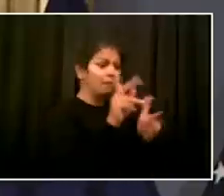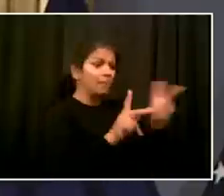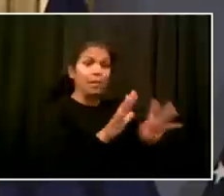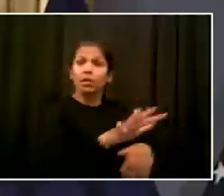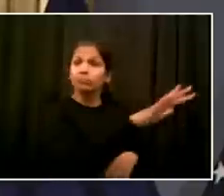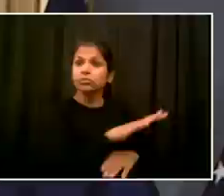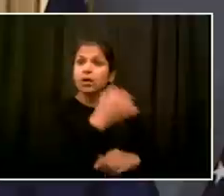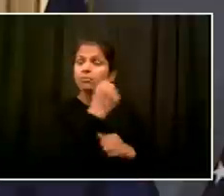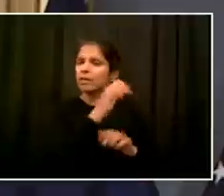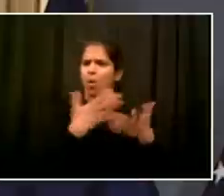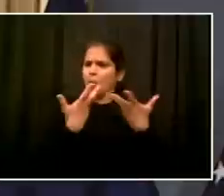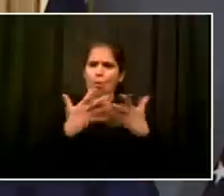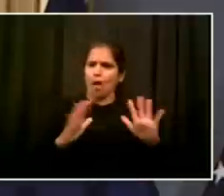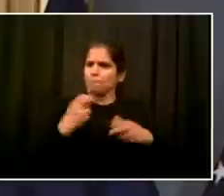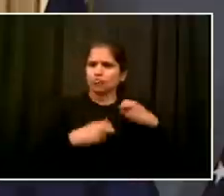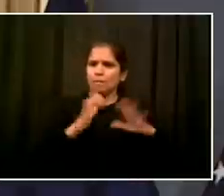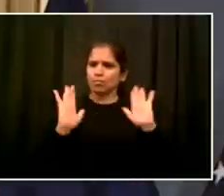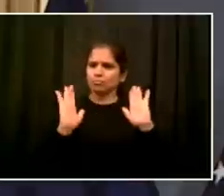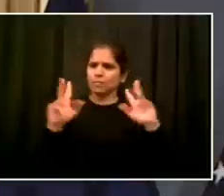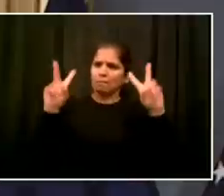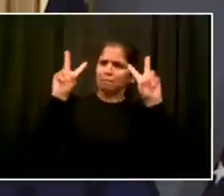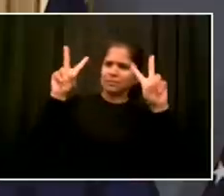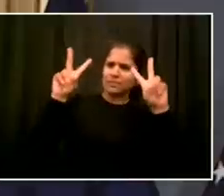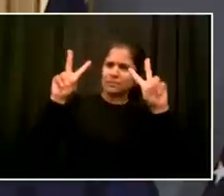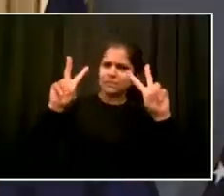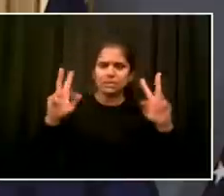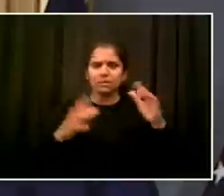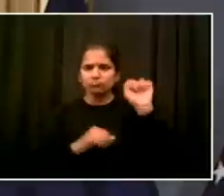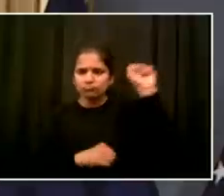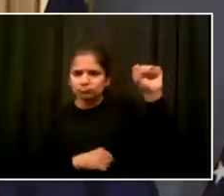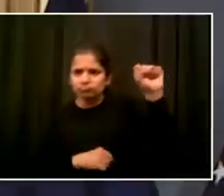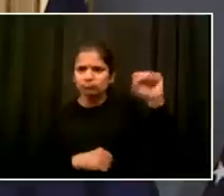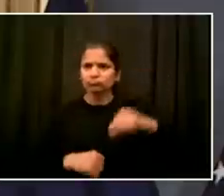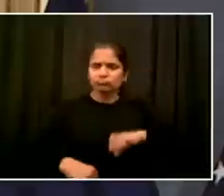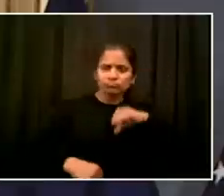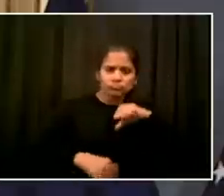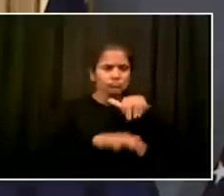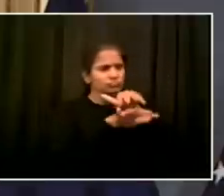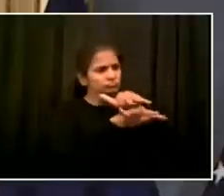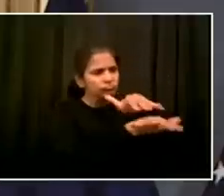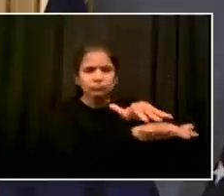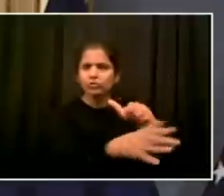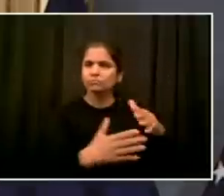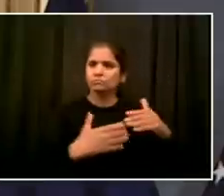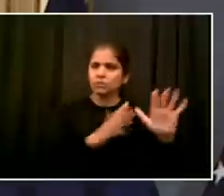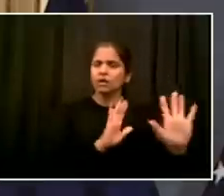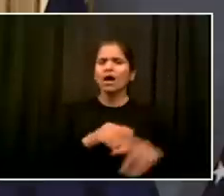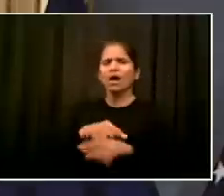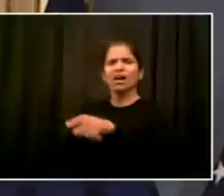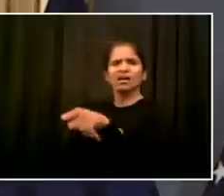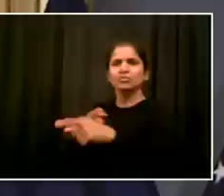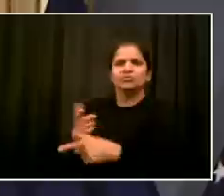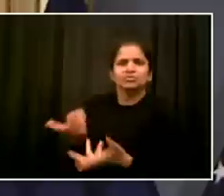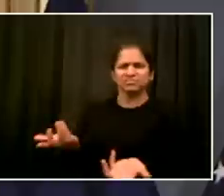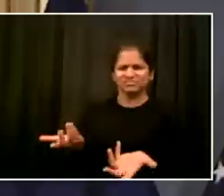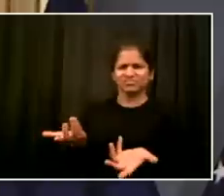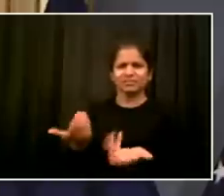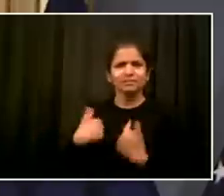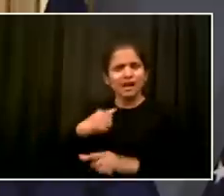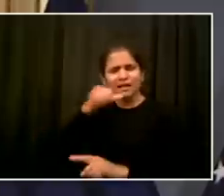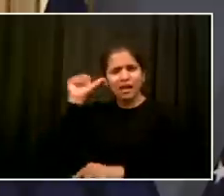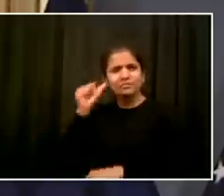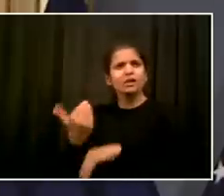And to anyone that is out there today that wants to come to New York City or come out of their house and participate in a protest,